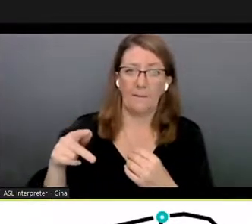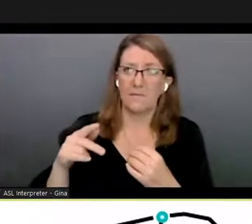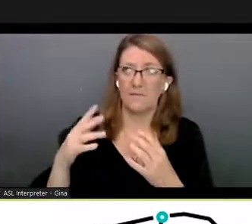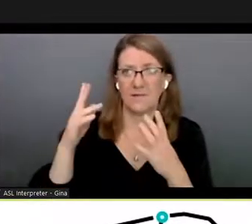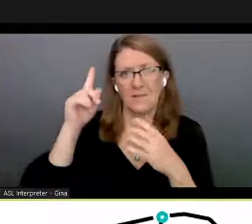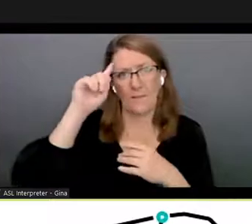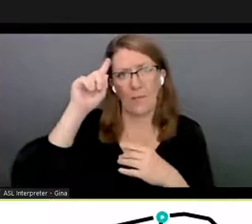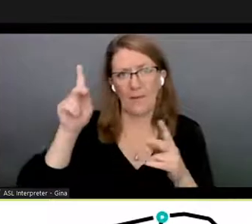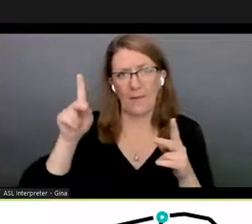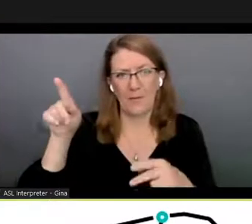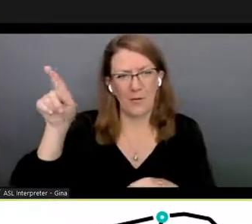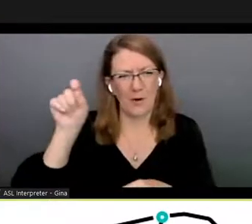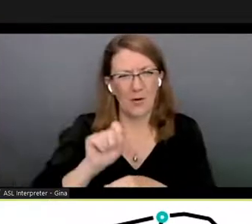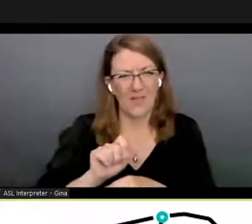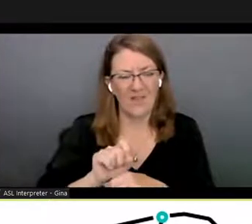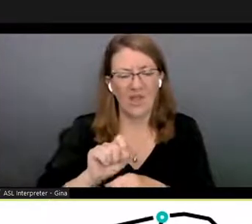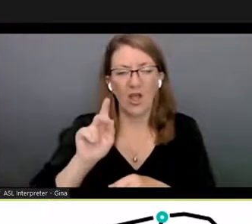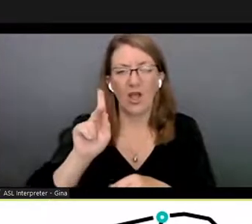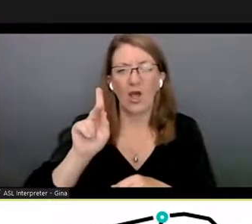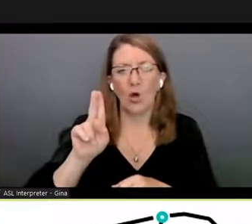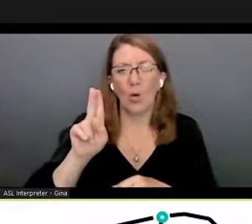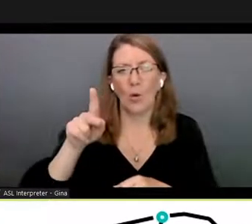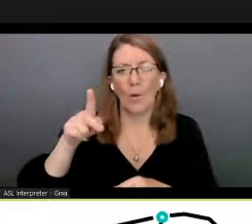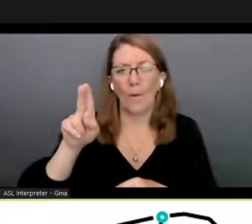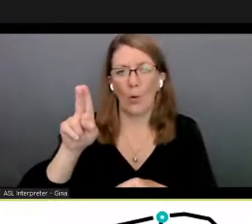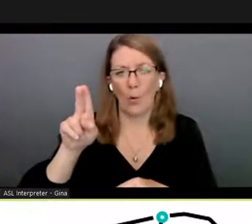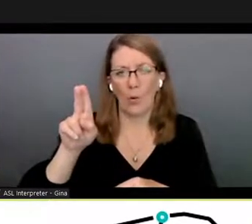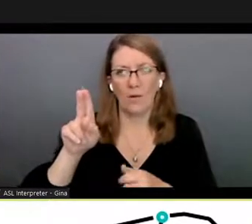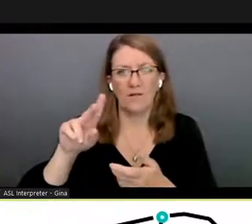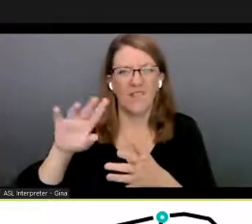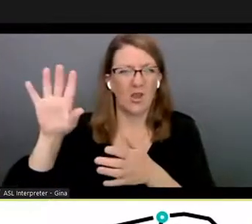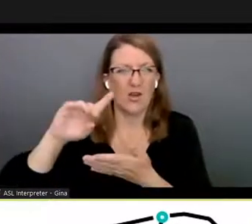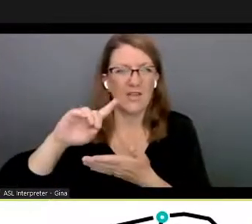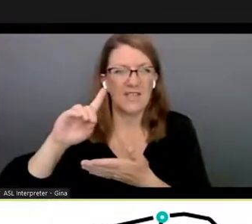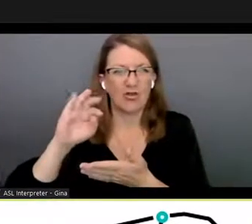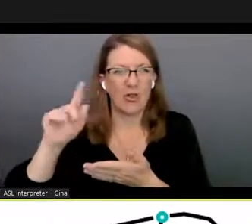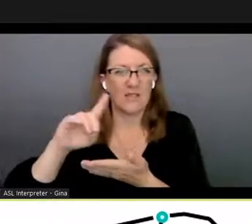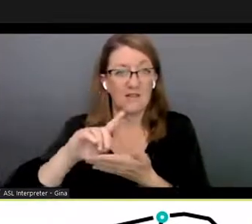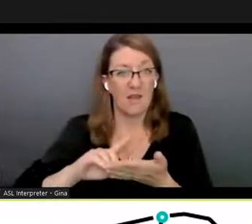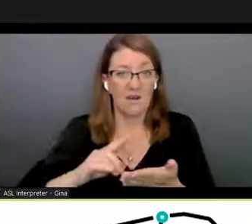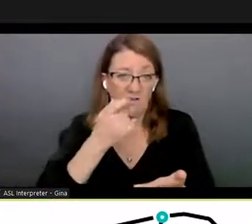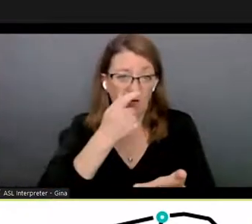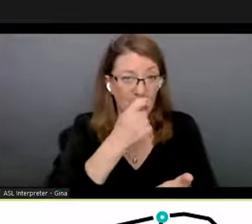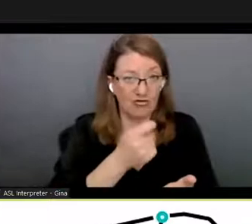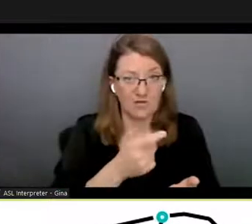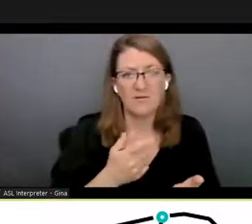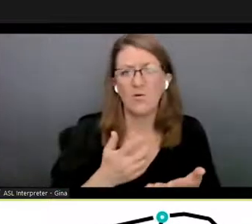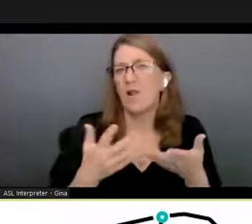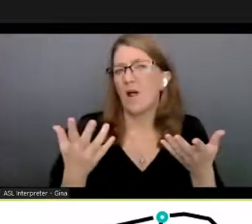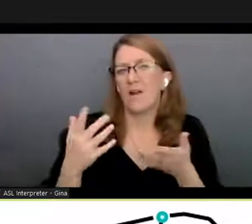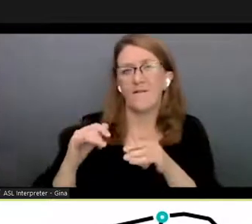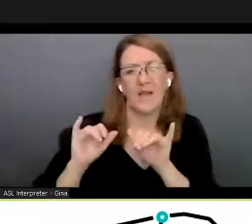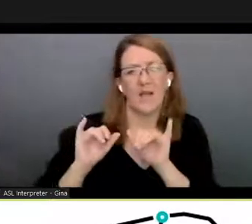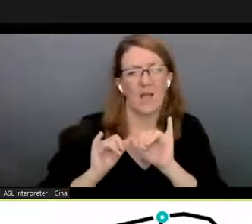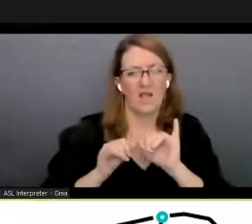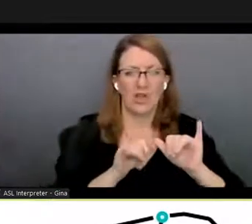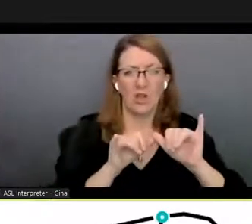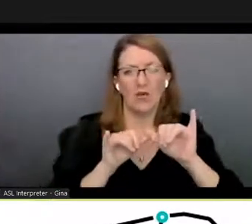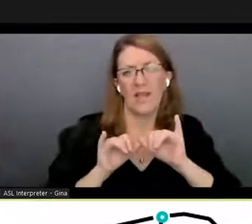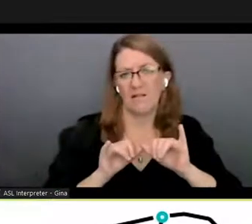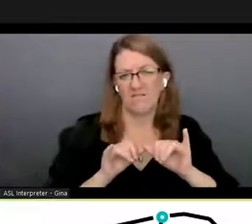working over there um we're not uh visual designers we're more interested so we did make some a lot of engineering efforts to